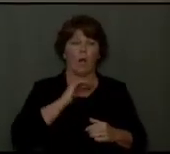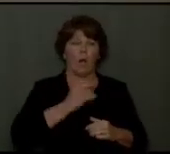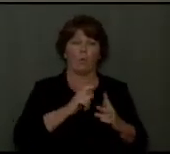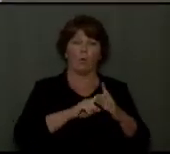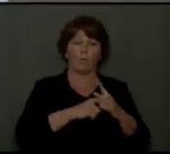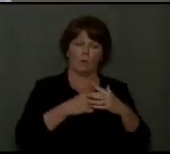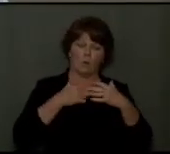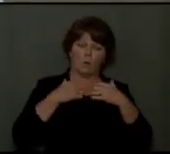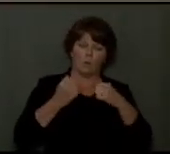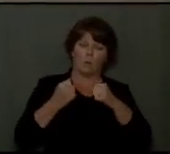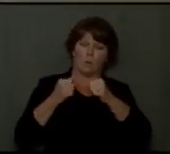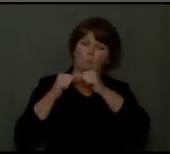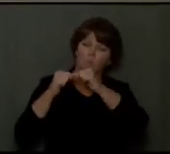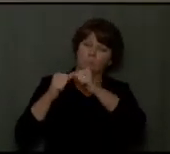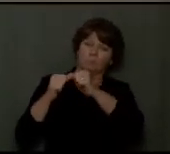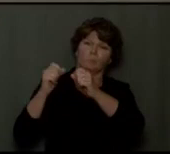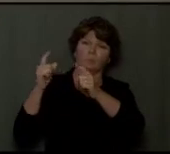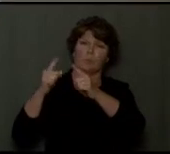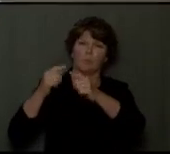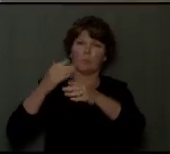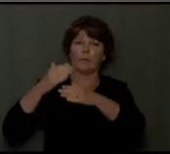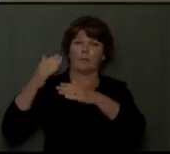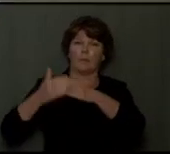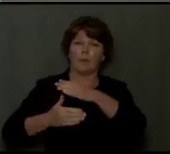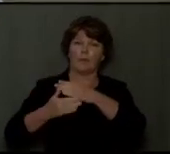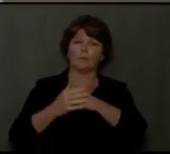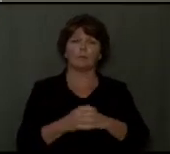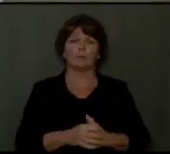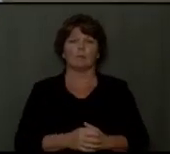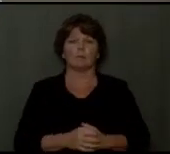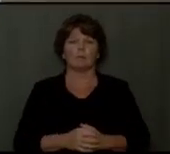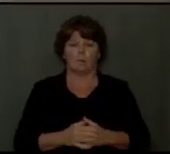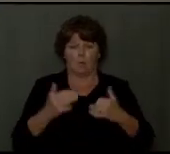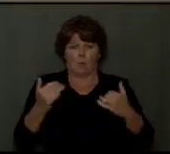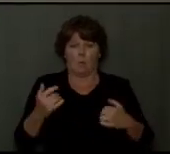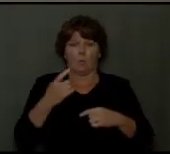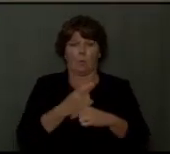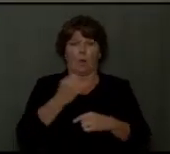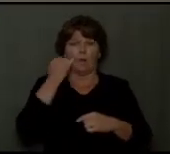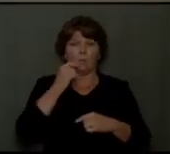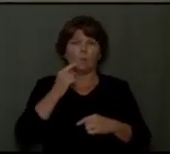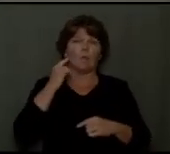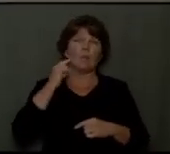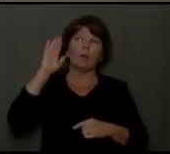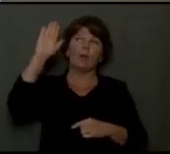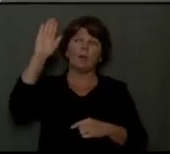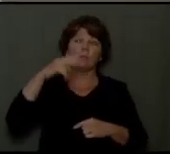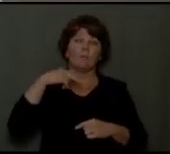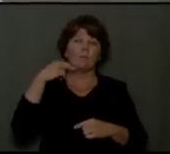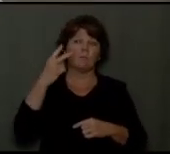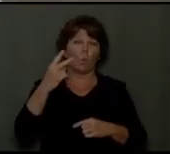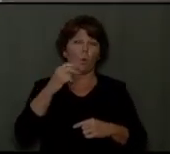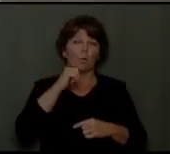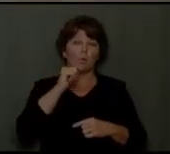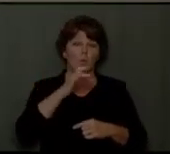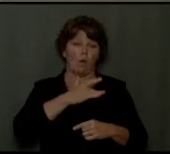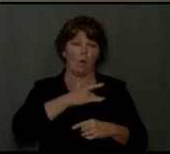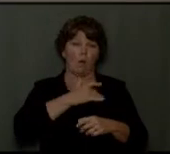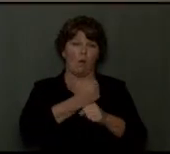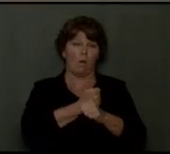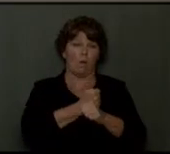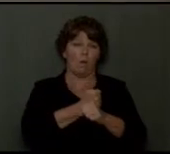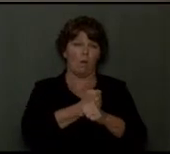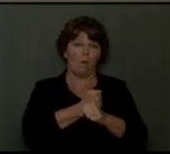confidence firm to the end. As it is said, today, if you hear his voice, do not harden your hearts,